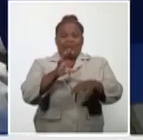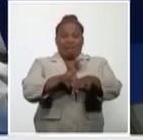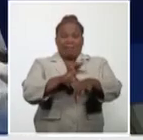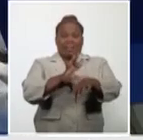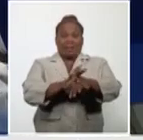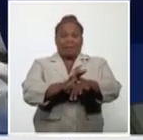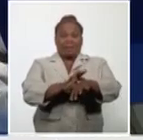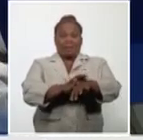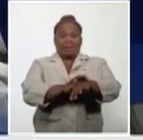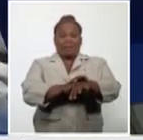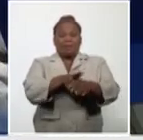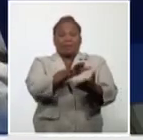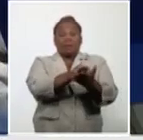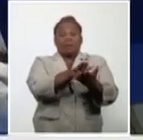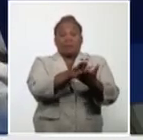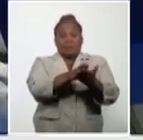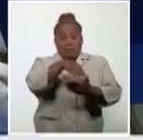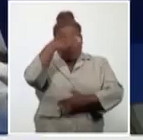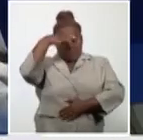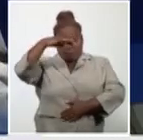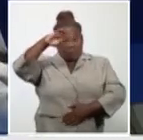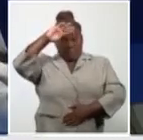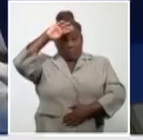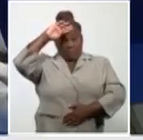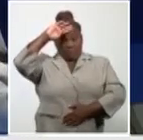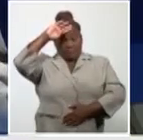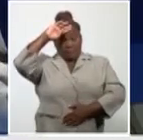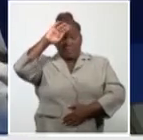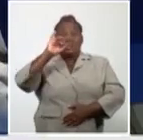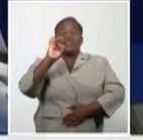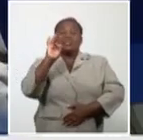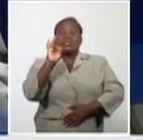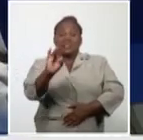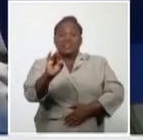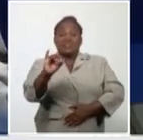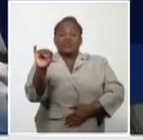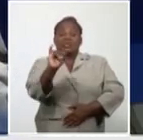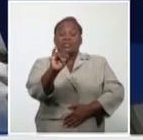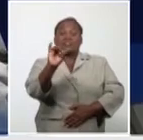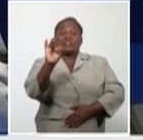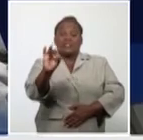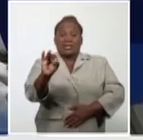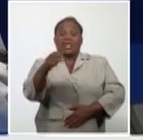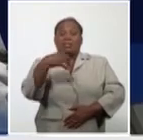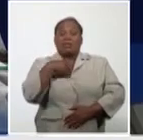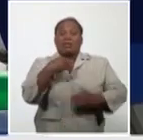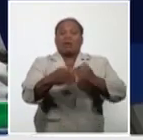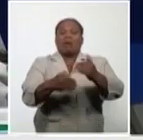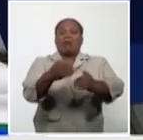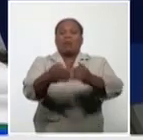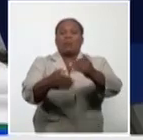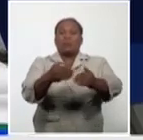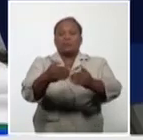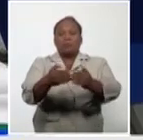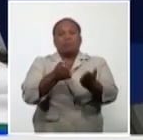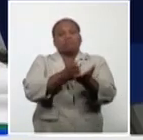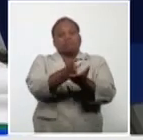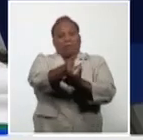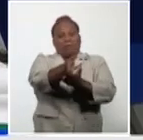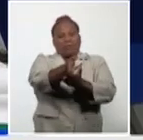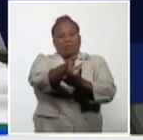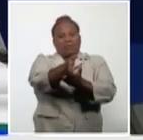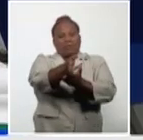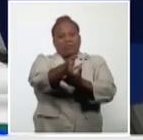767 have a stable clinical course. This represents 98.6 percent